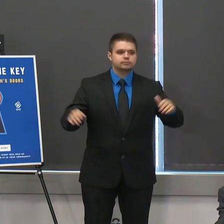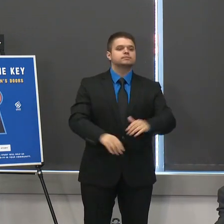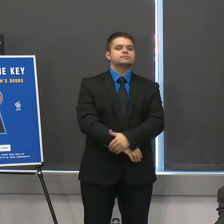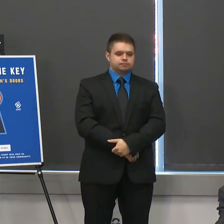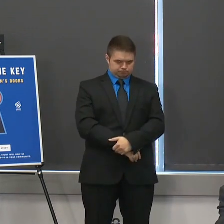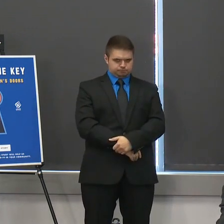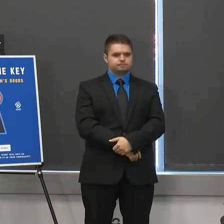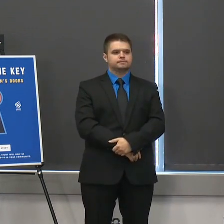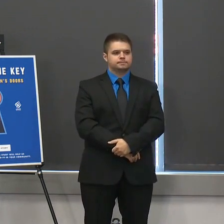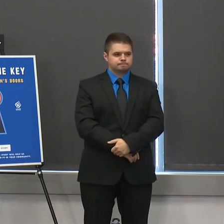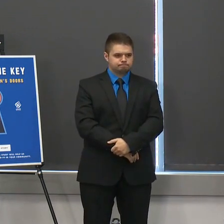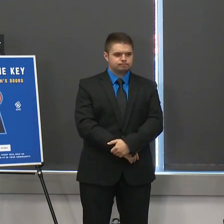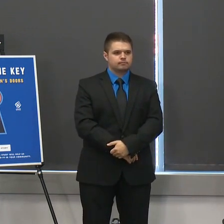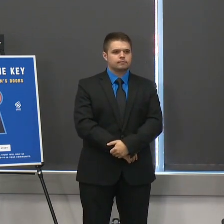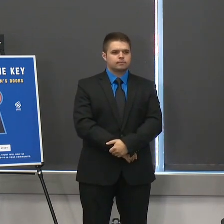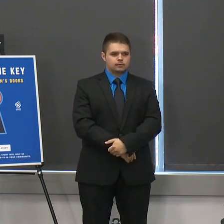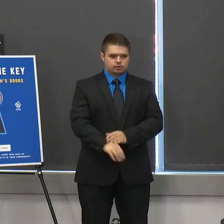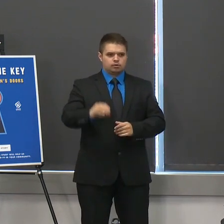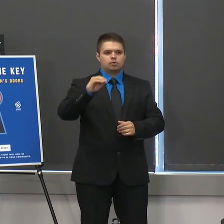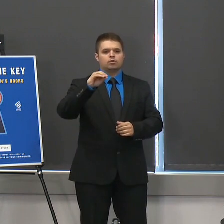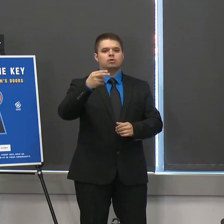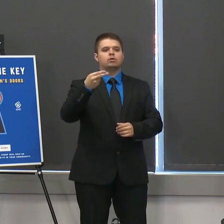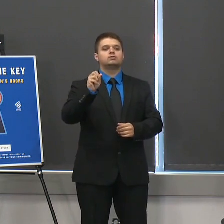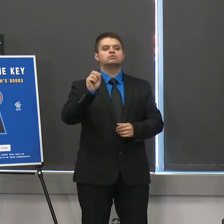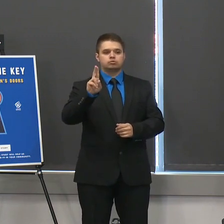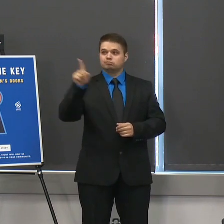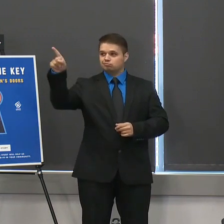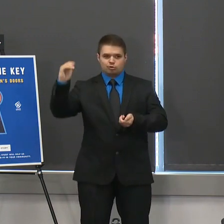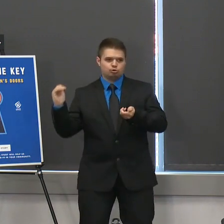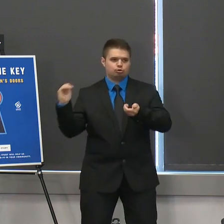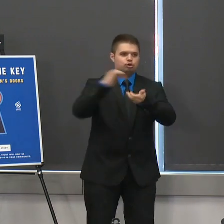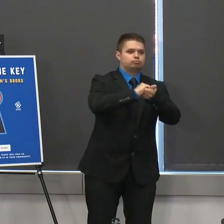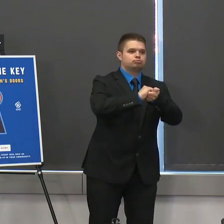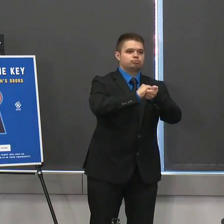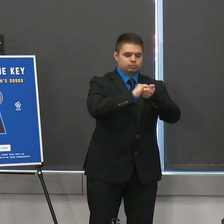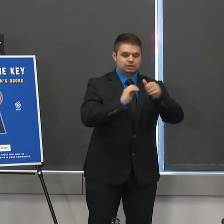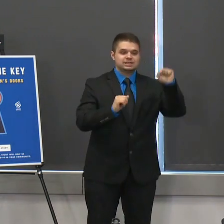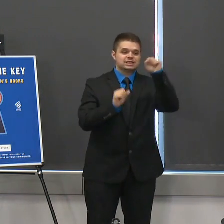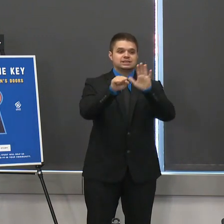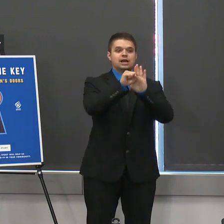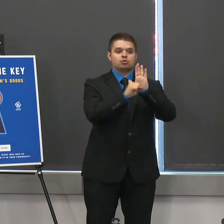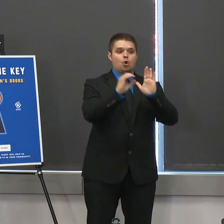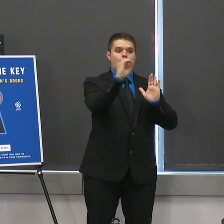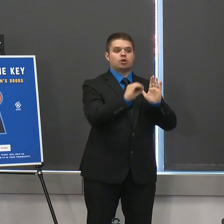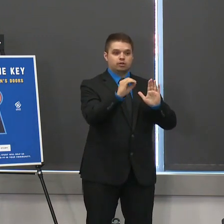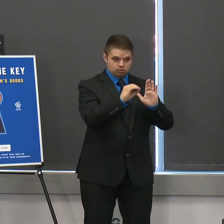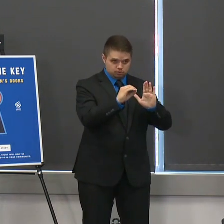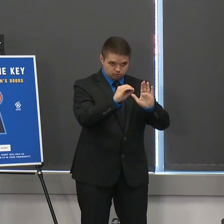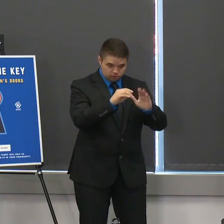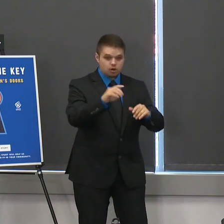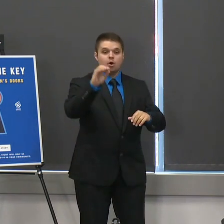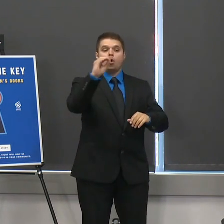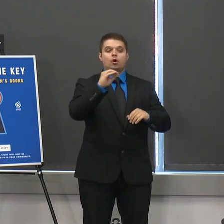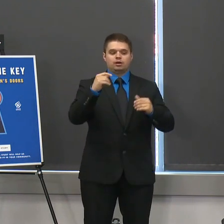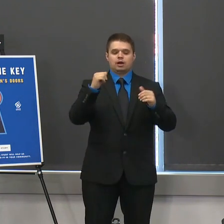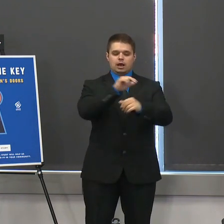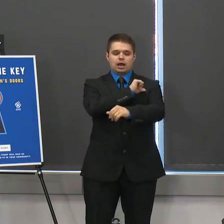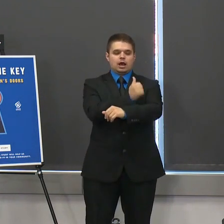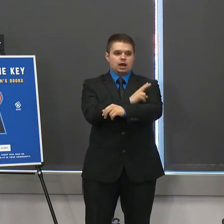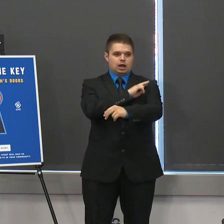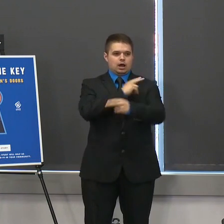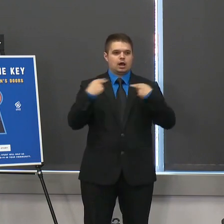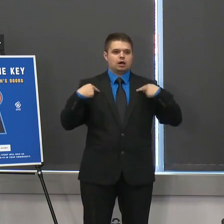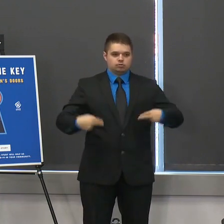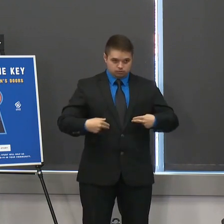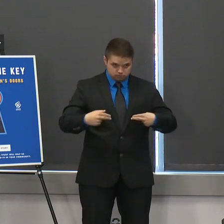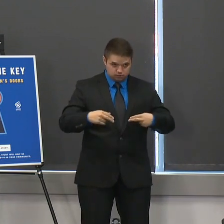oHSU is proud to partner with the state of oregon the oregon health authority and the oHSU psu school of public health on a